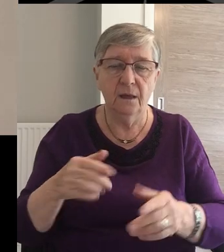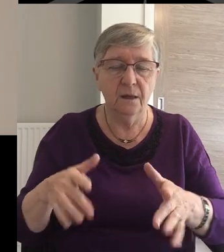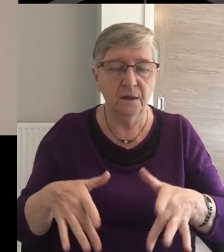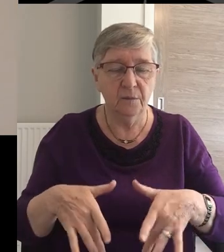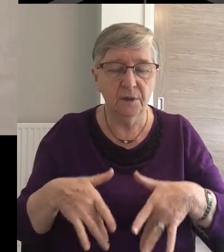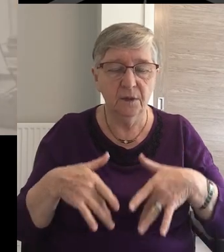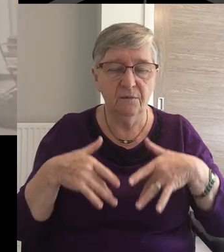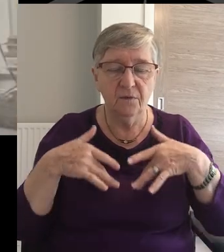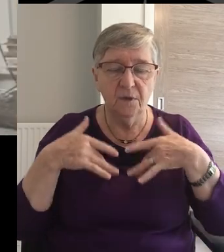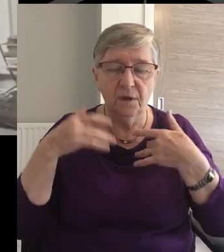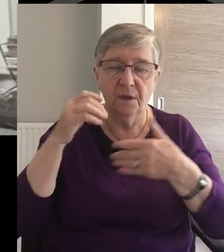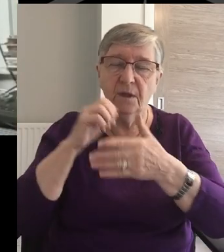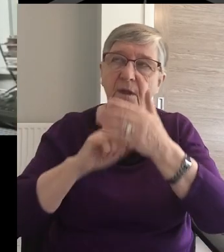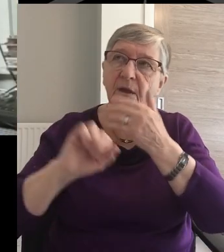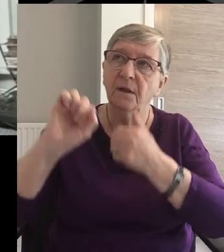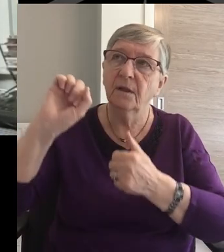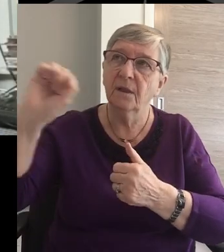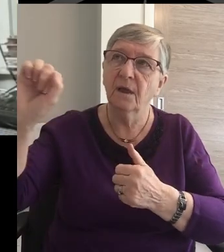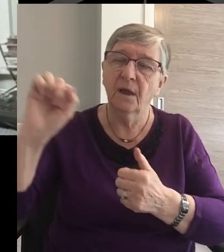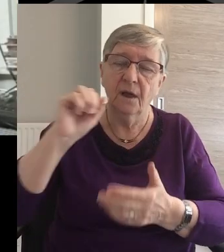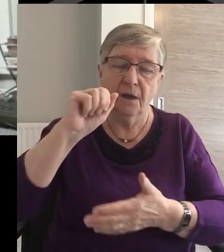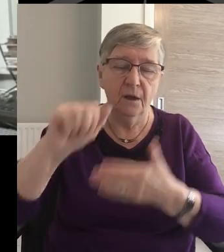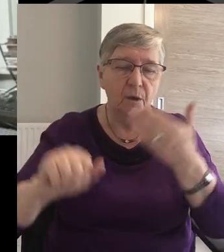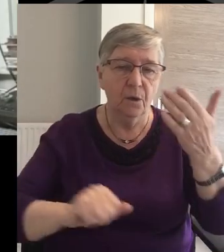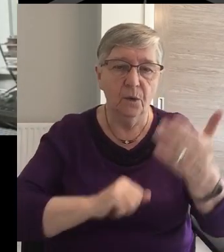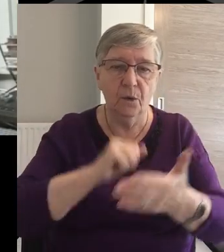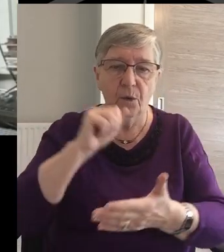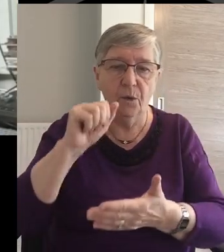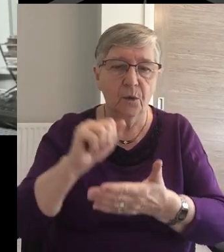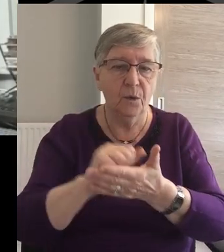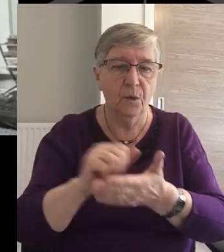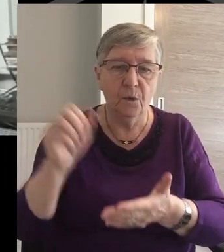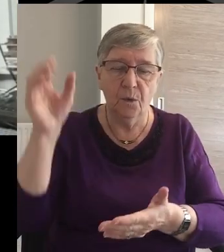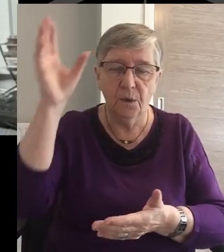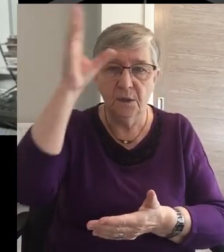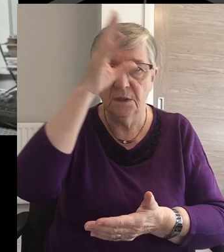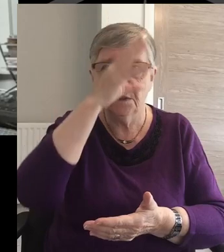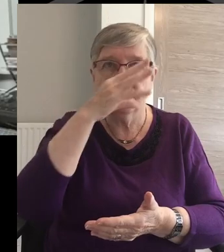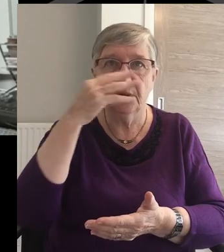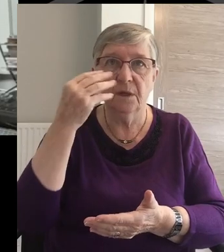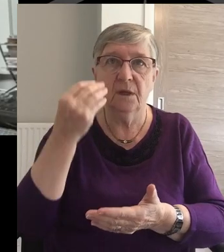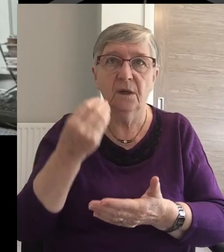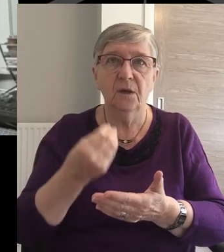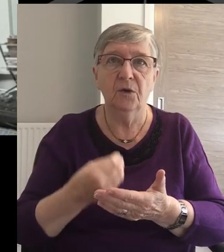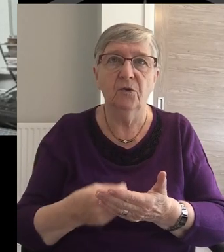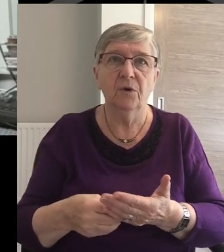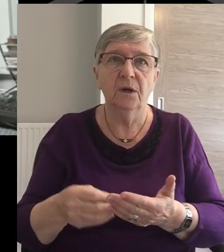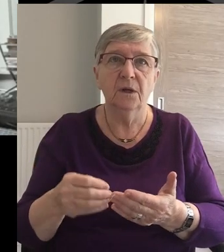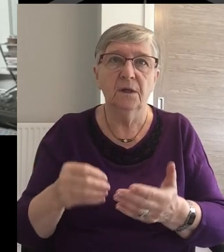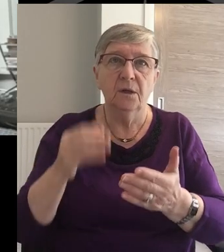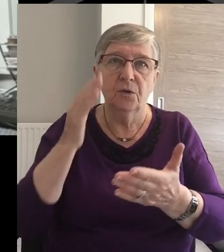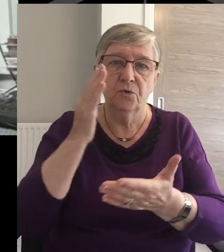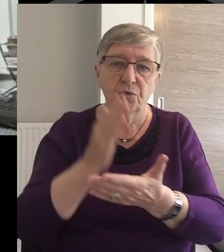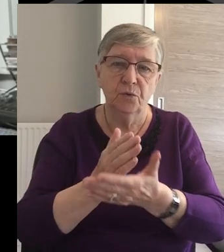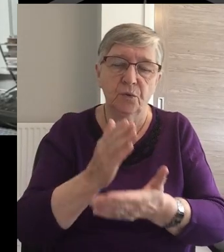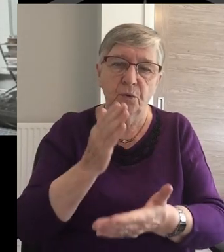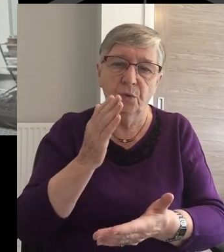Let me feel the Holy